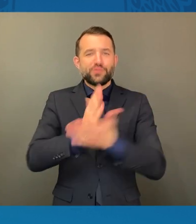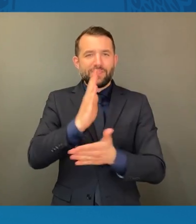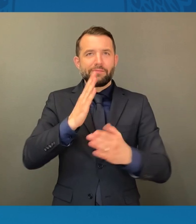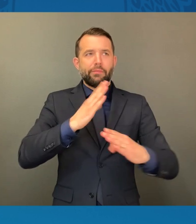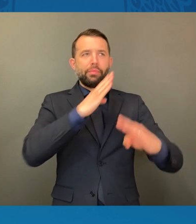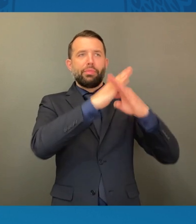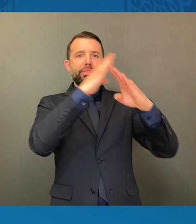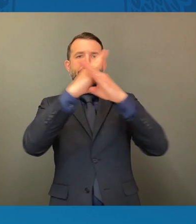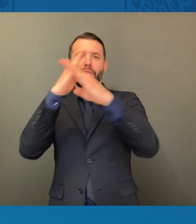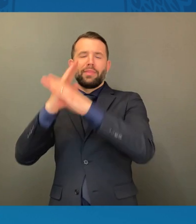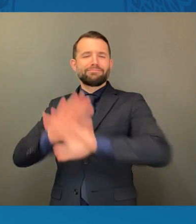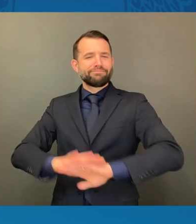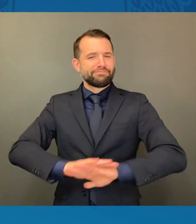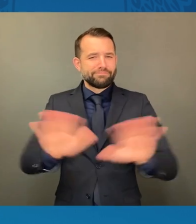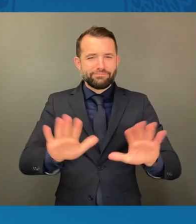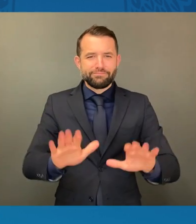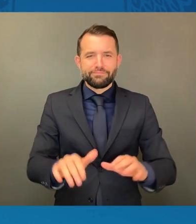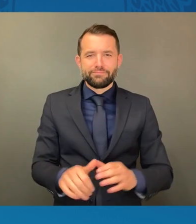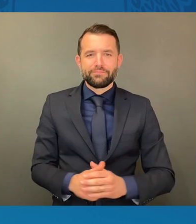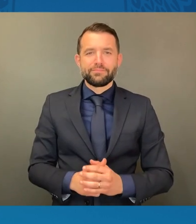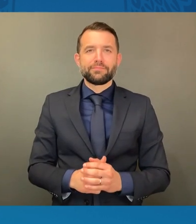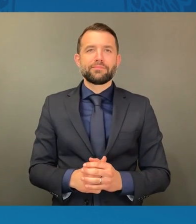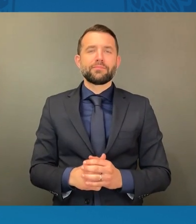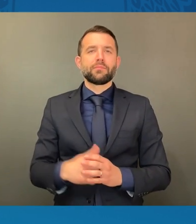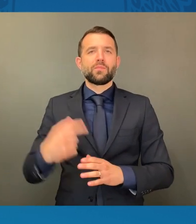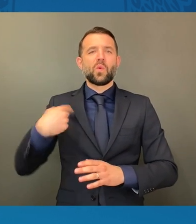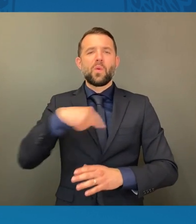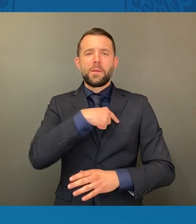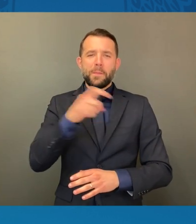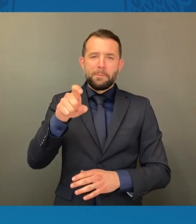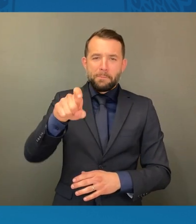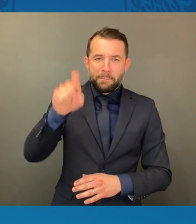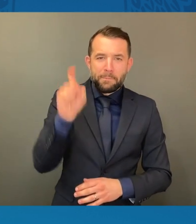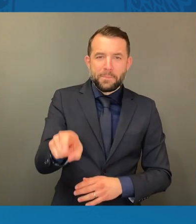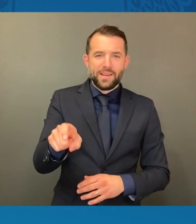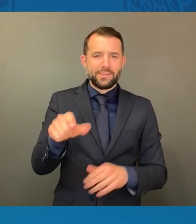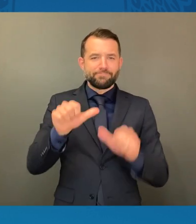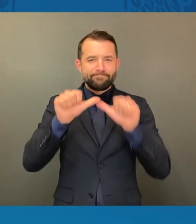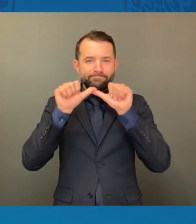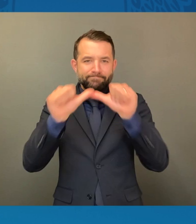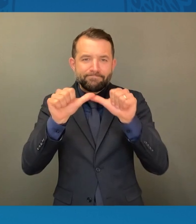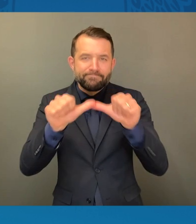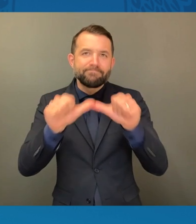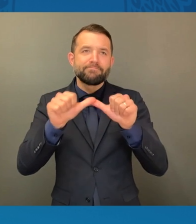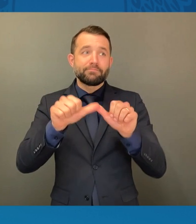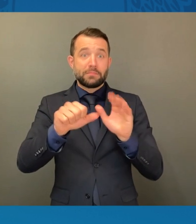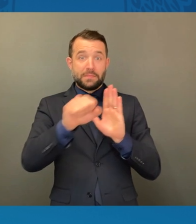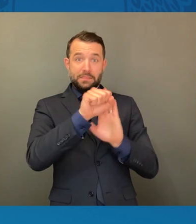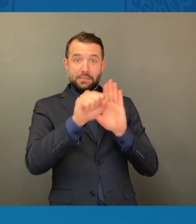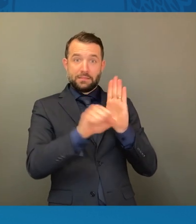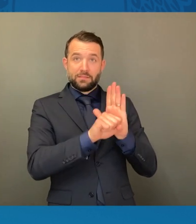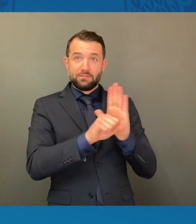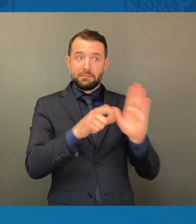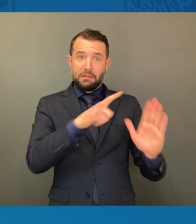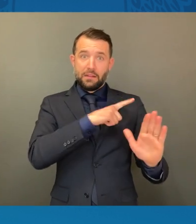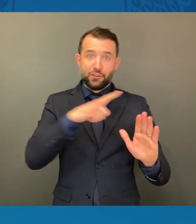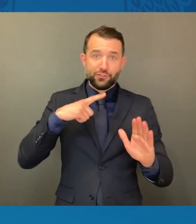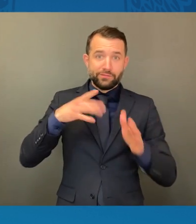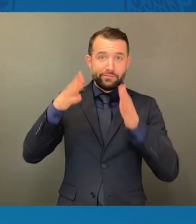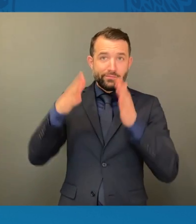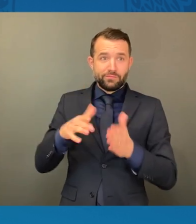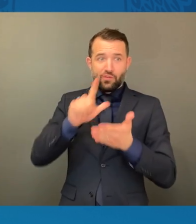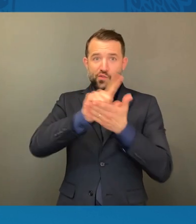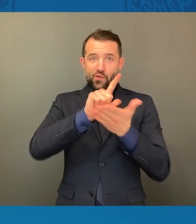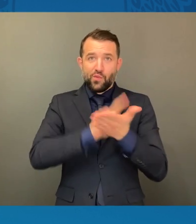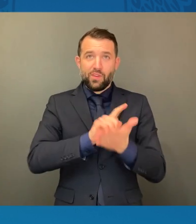It demands we continue to lift up state legislatures that have passed pro voter laws